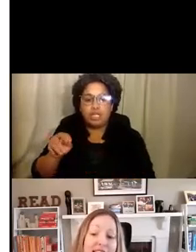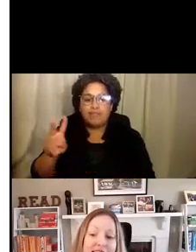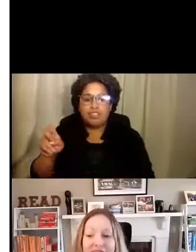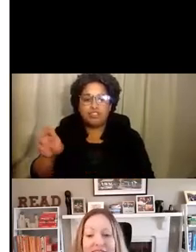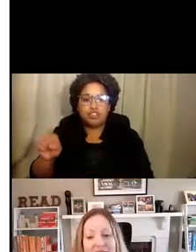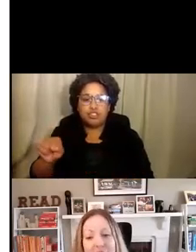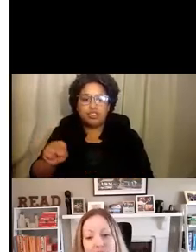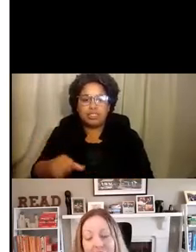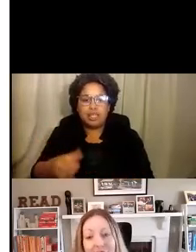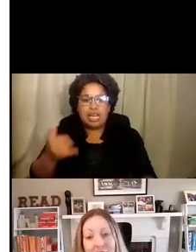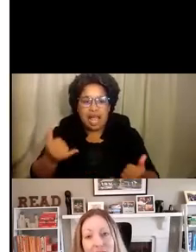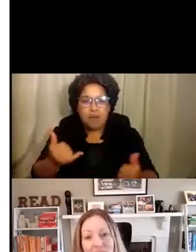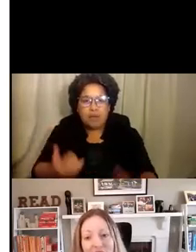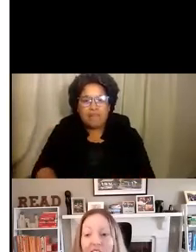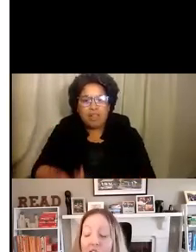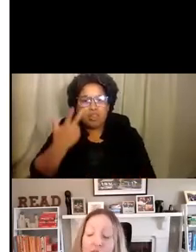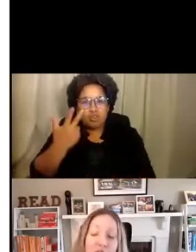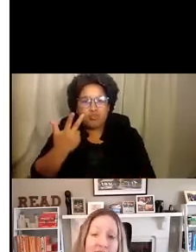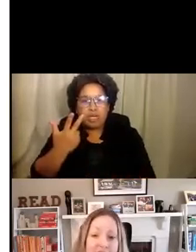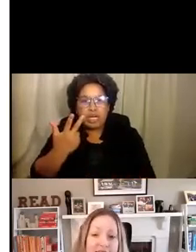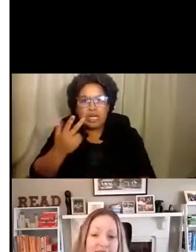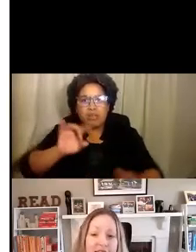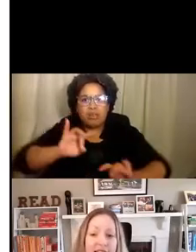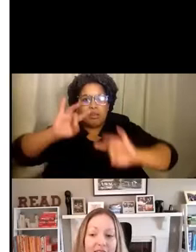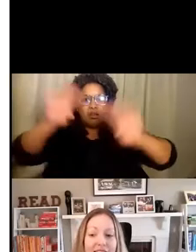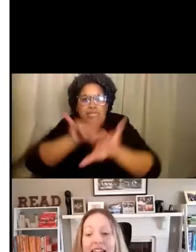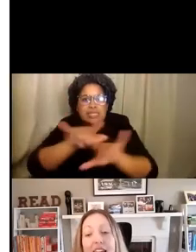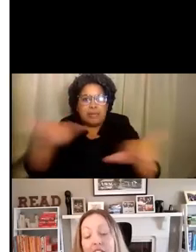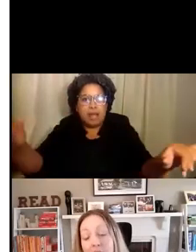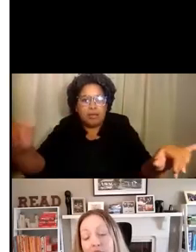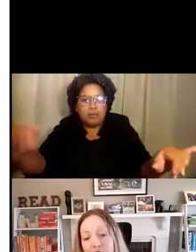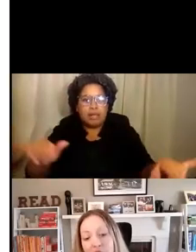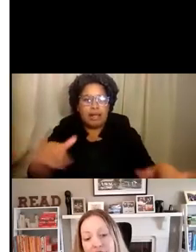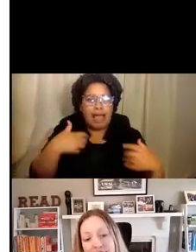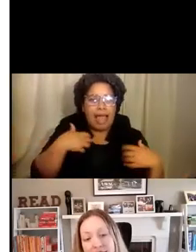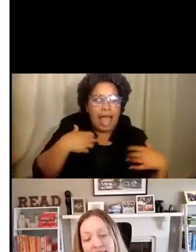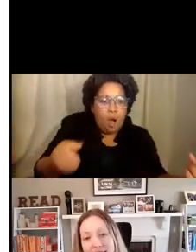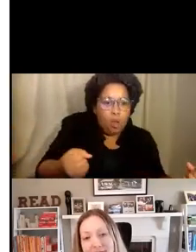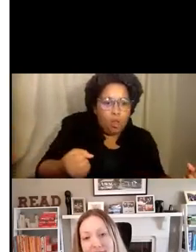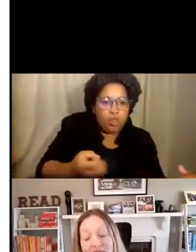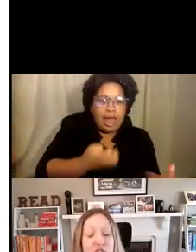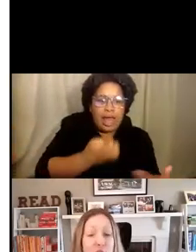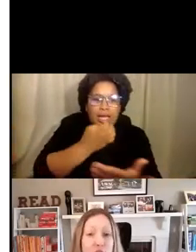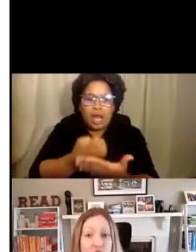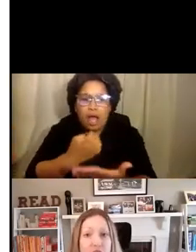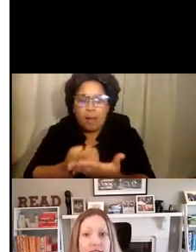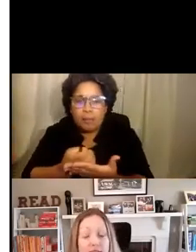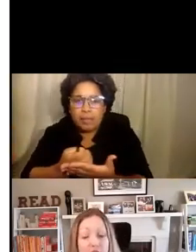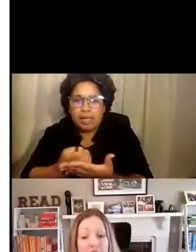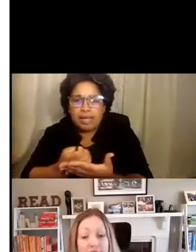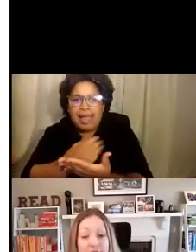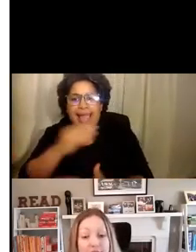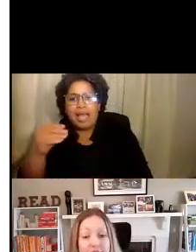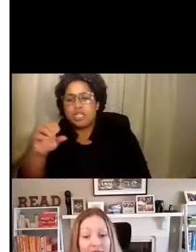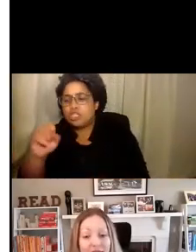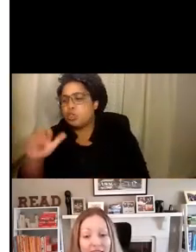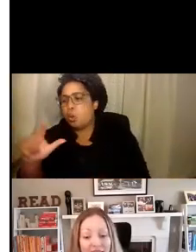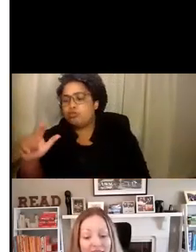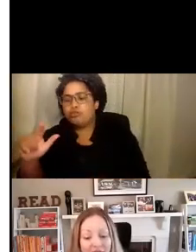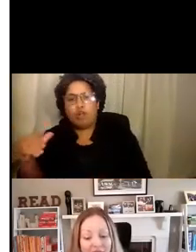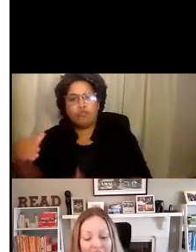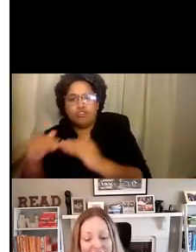three crises at the same time, a health crisis, an economic crisis, and a social justice crisis.